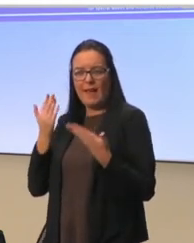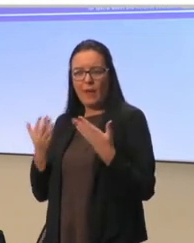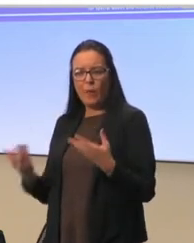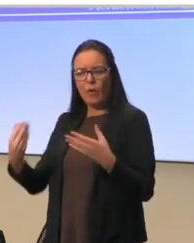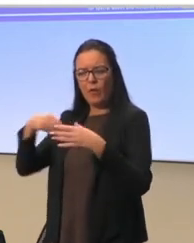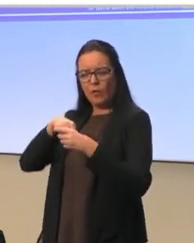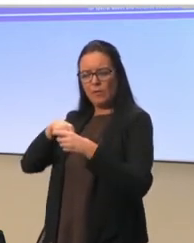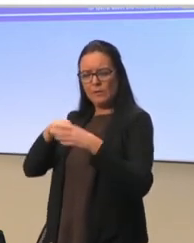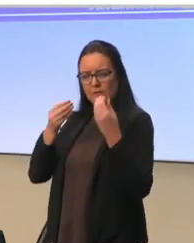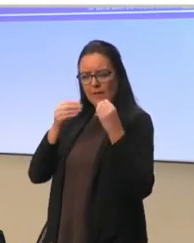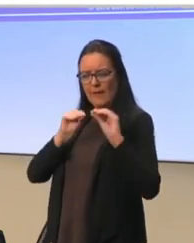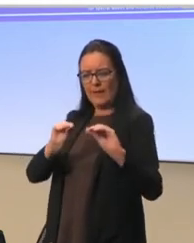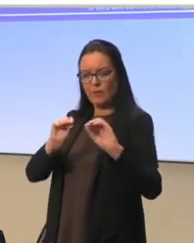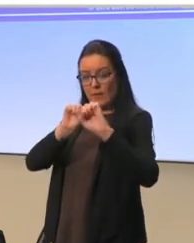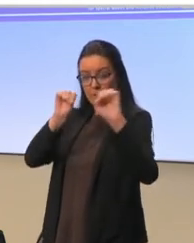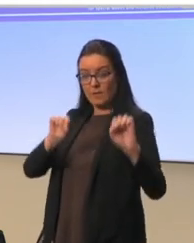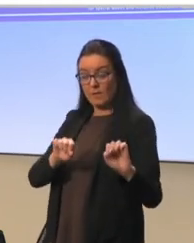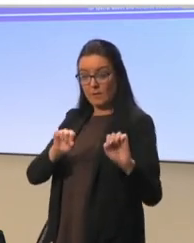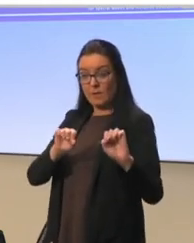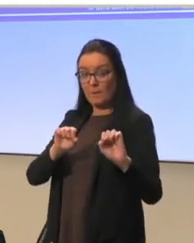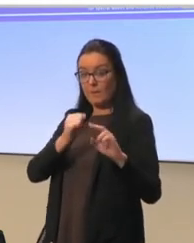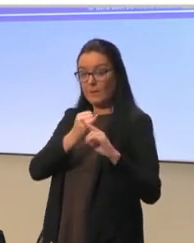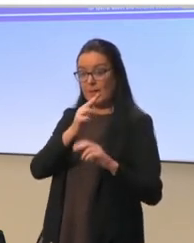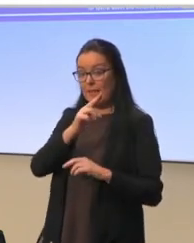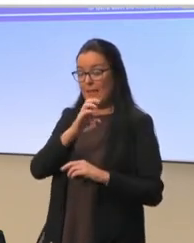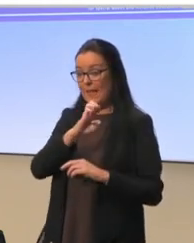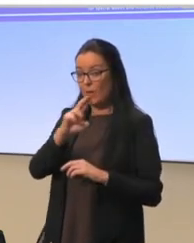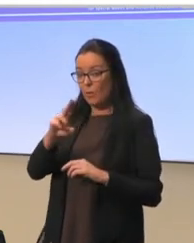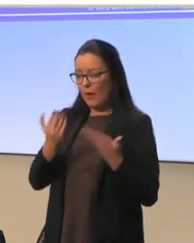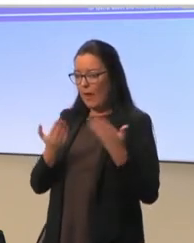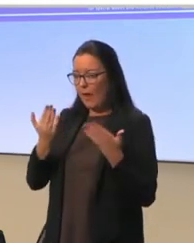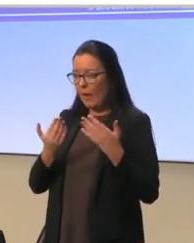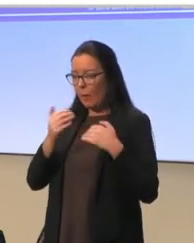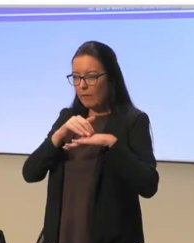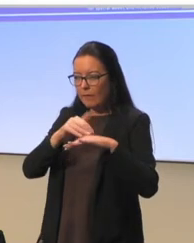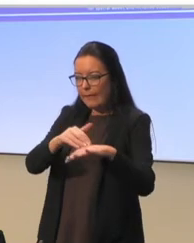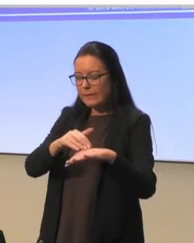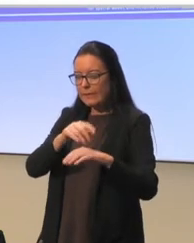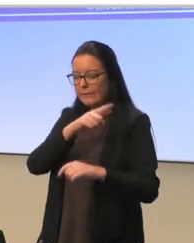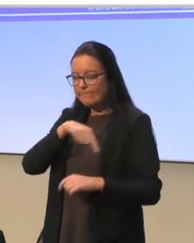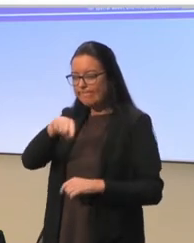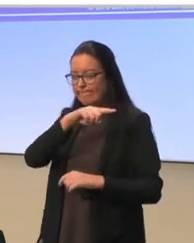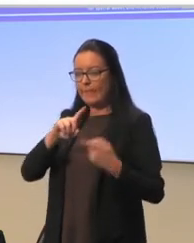systems in Europe affected by the pandemic? We want to look at the lessons learned.